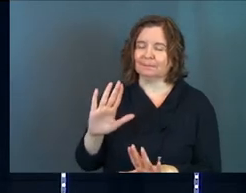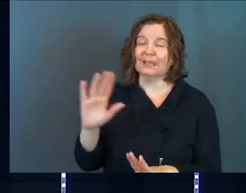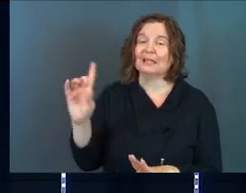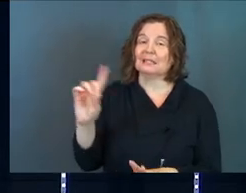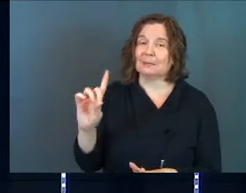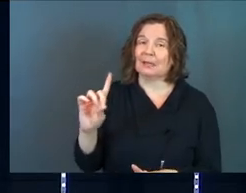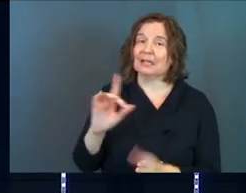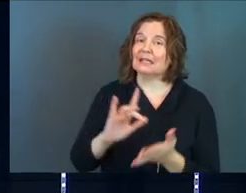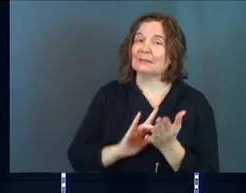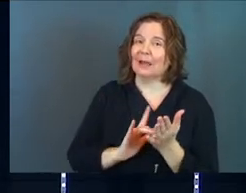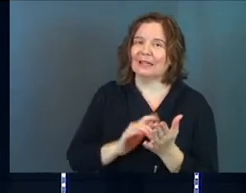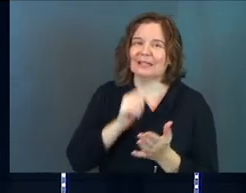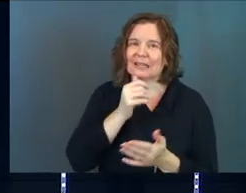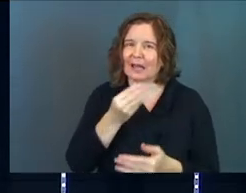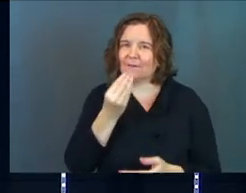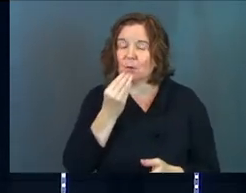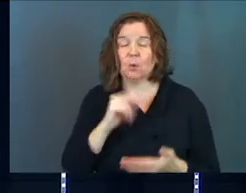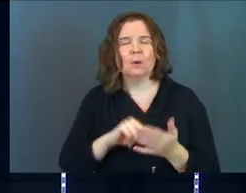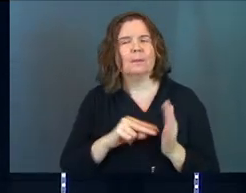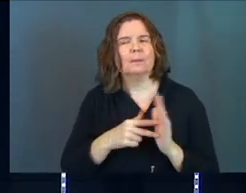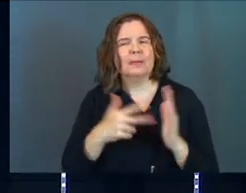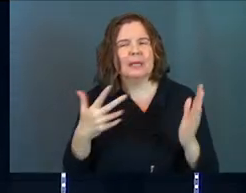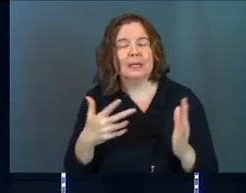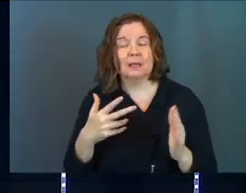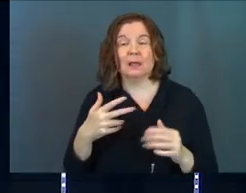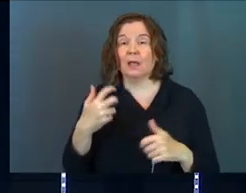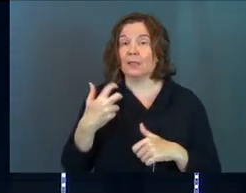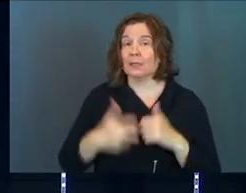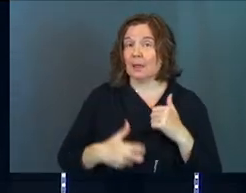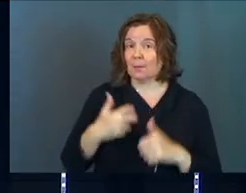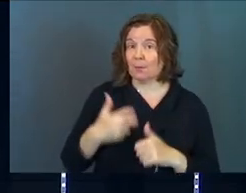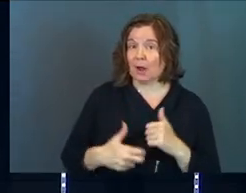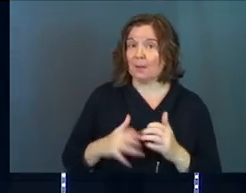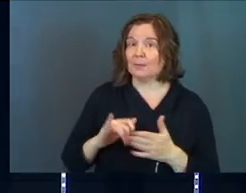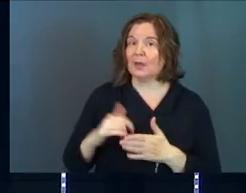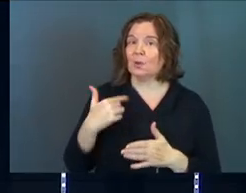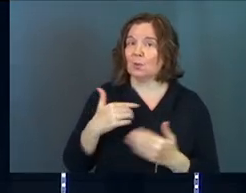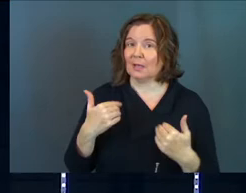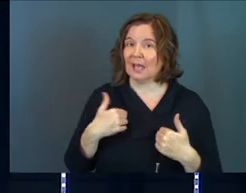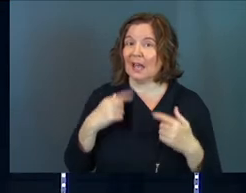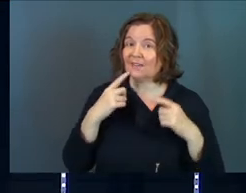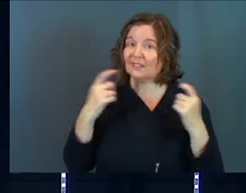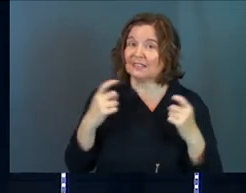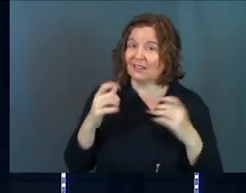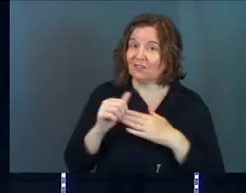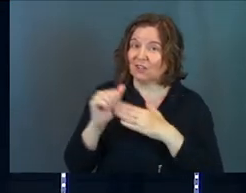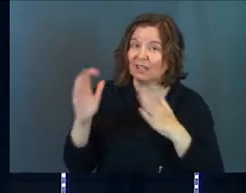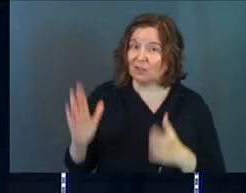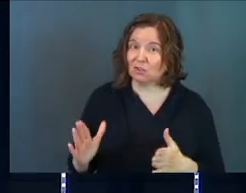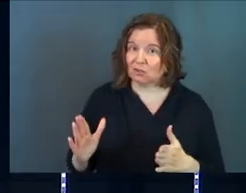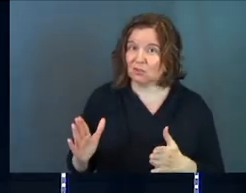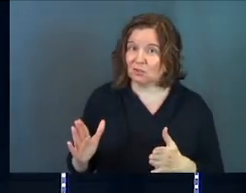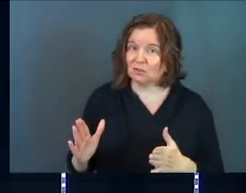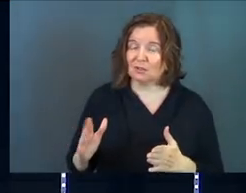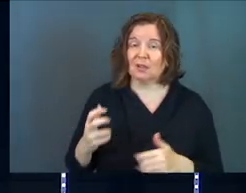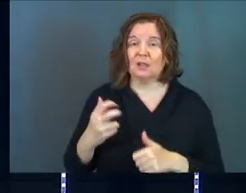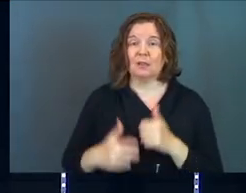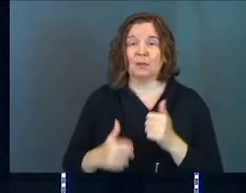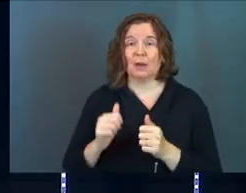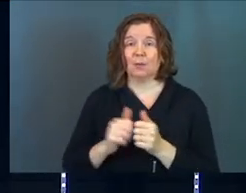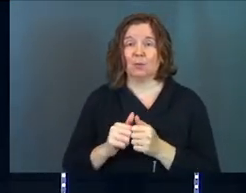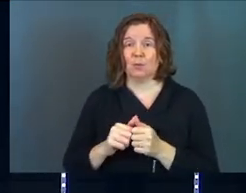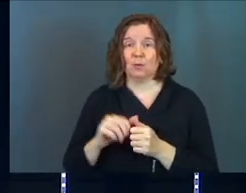democracy is medicine, it's not food. What he's saying is, the problem is that we've got sinful leaders. The problem